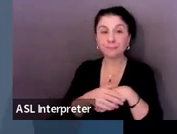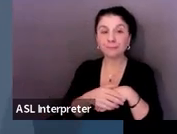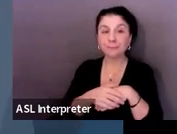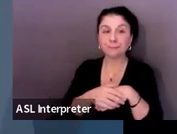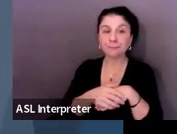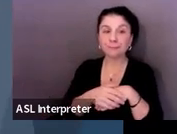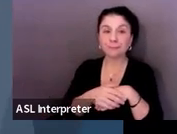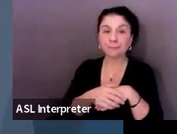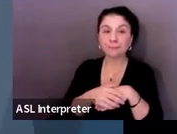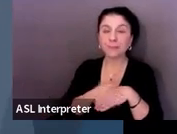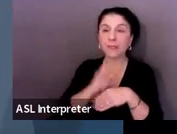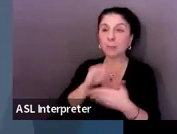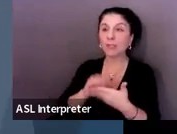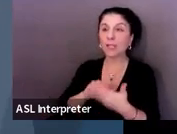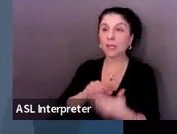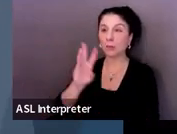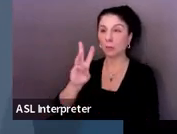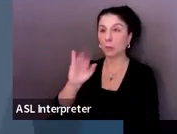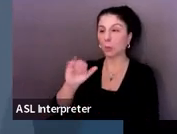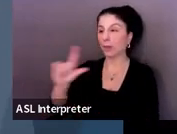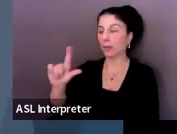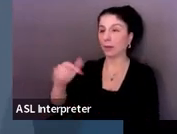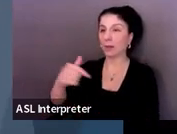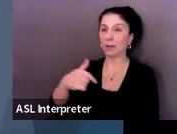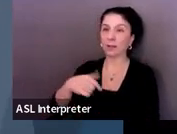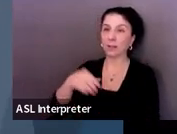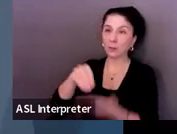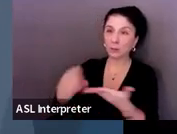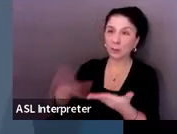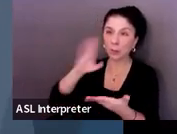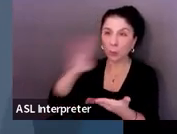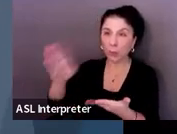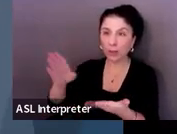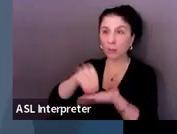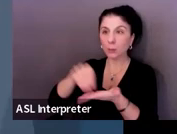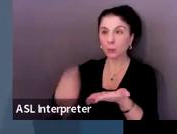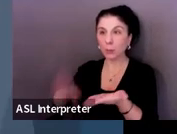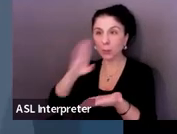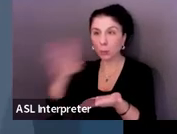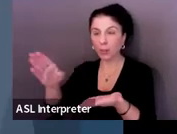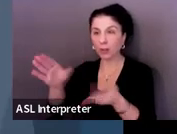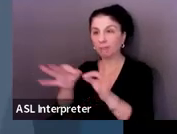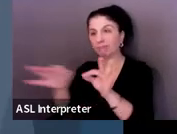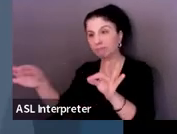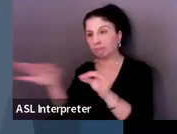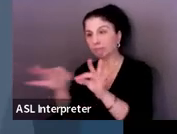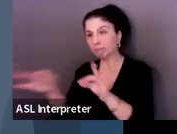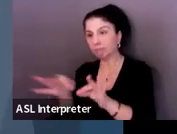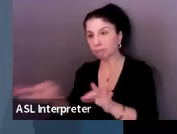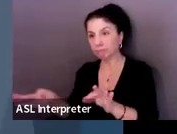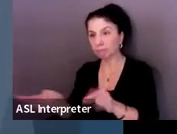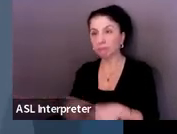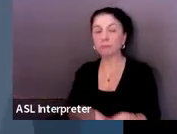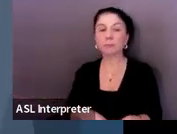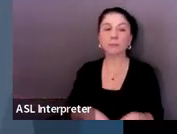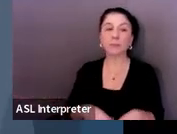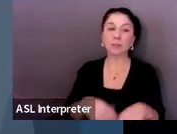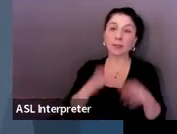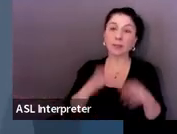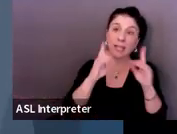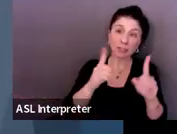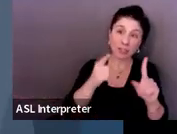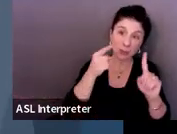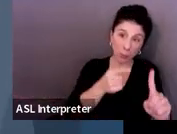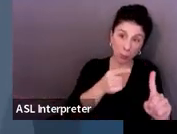will statements. So one of the important things here is that the education and training goal should really align